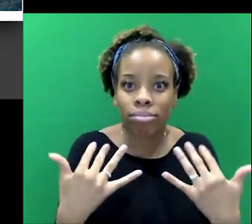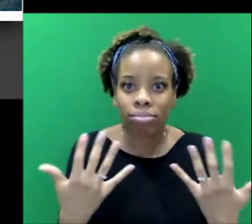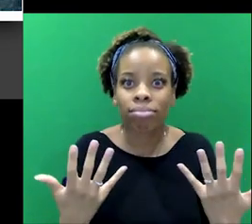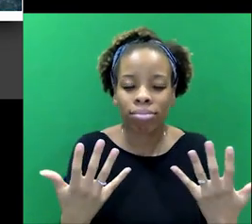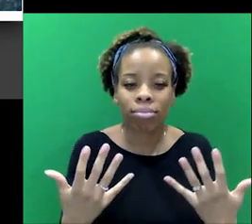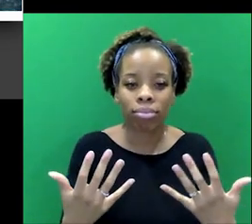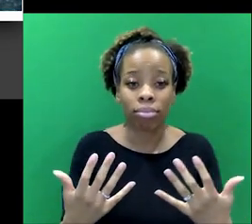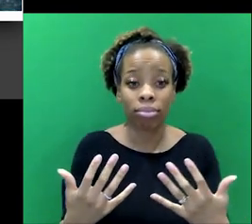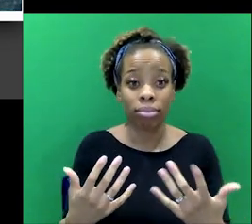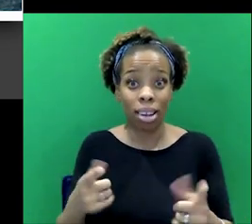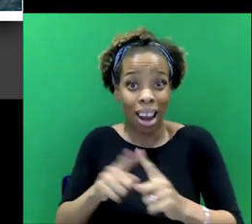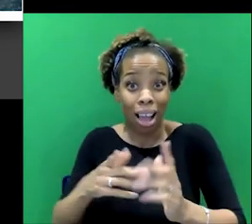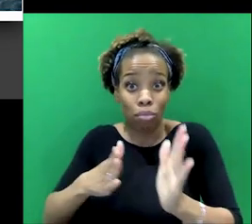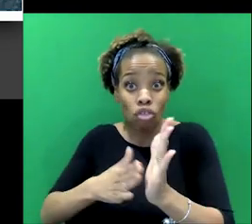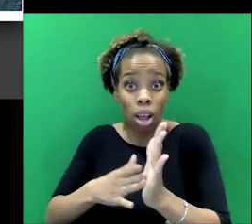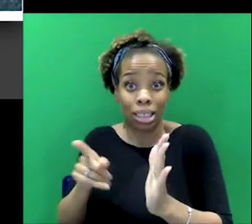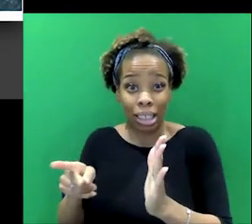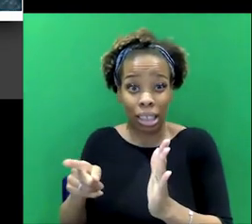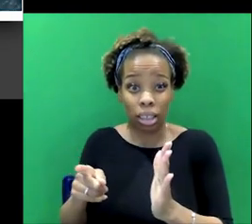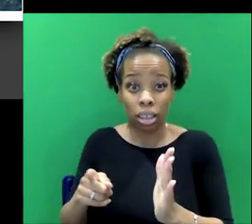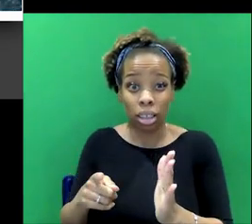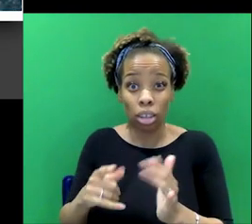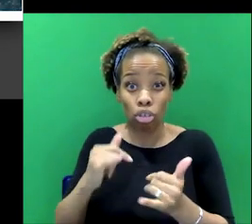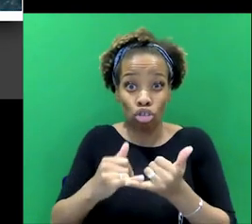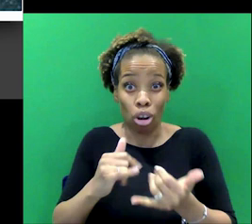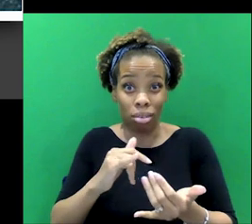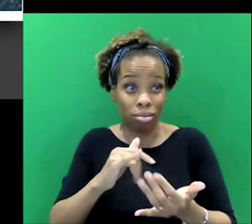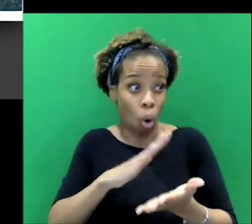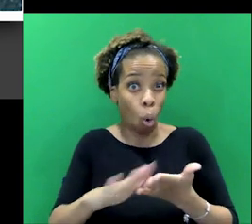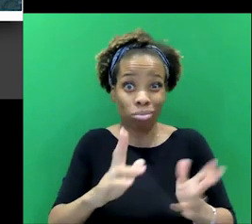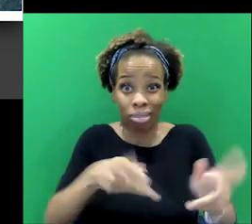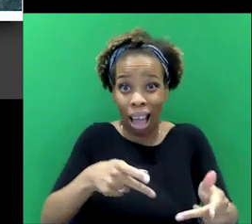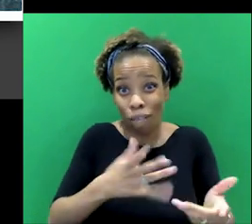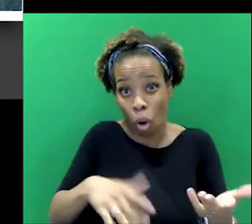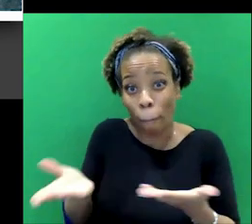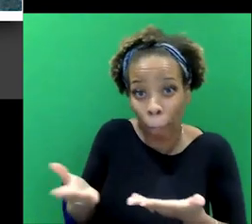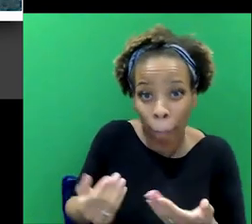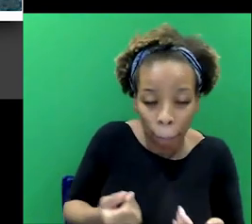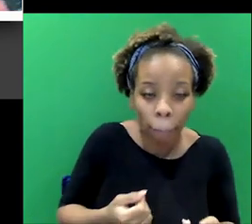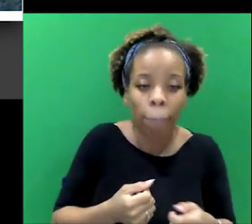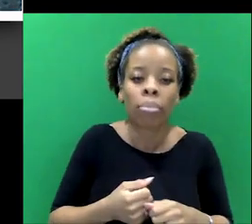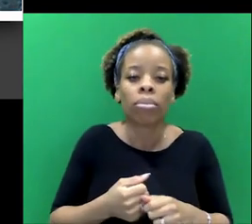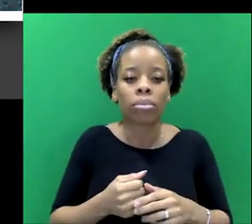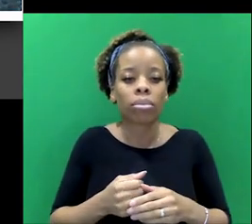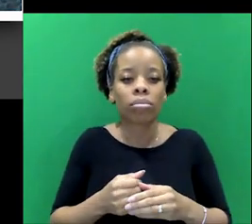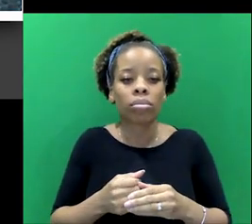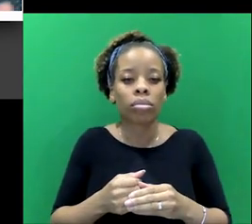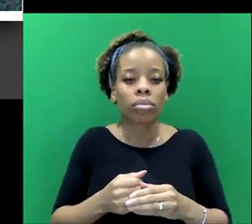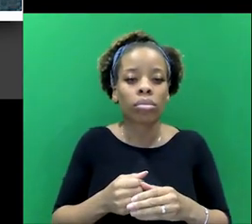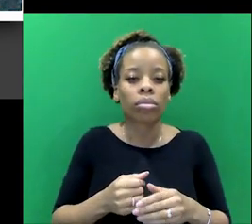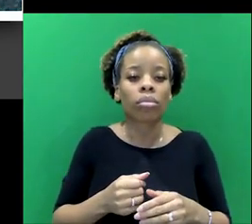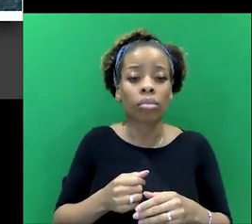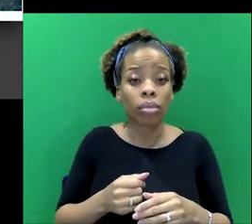like Moriarty, who had caused Sherlock's downfall. And as you say, these, these